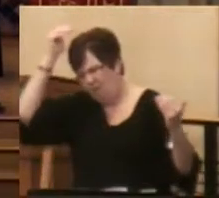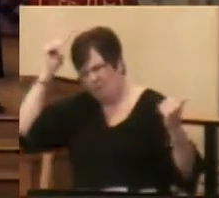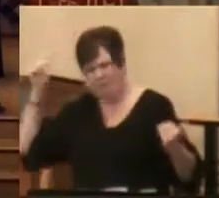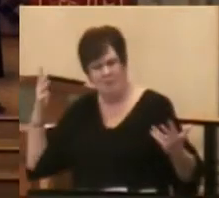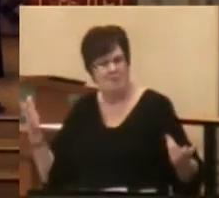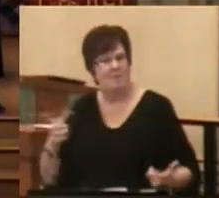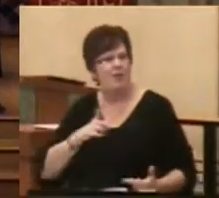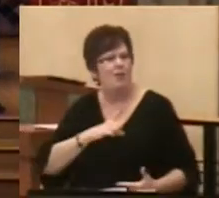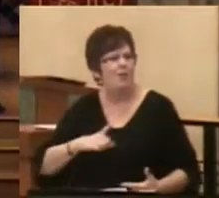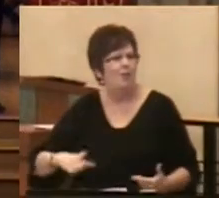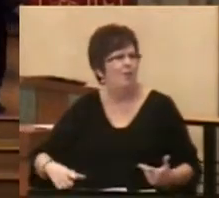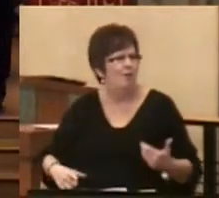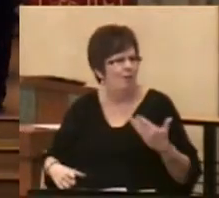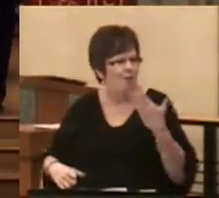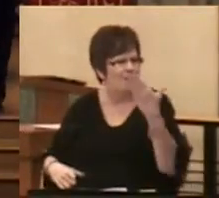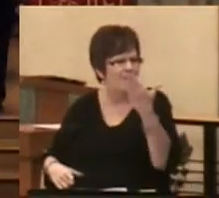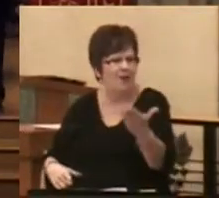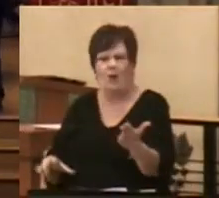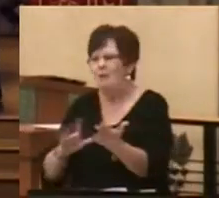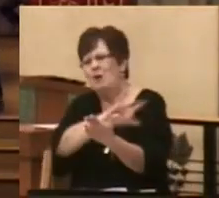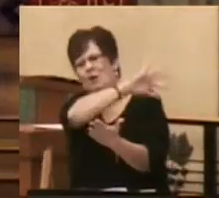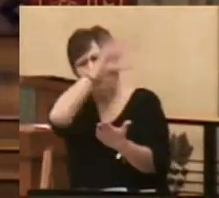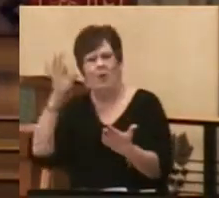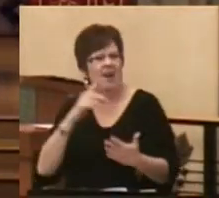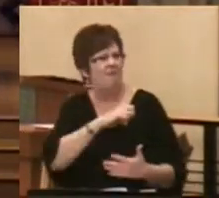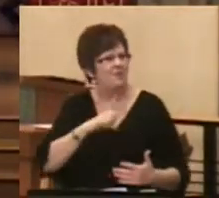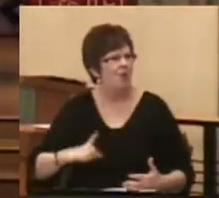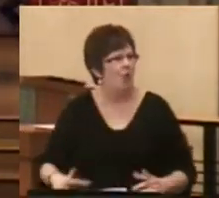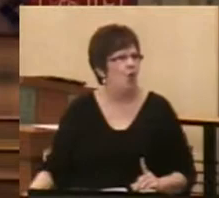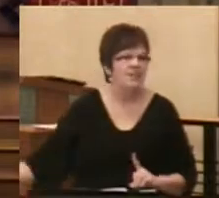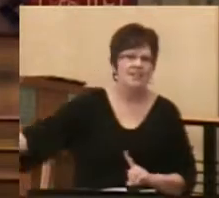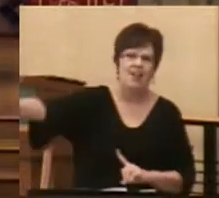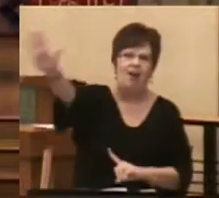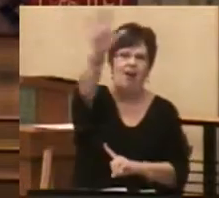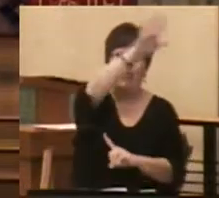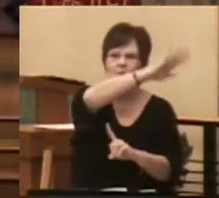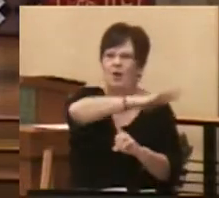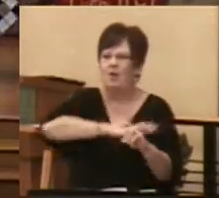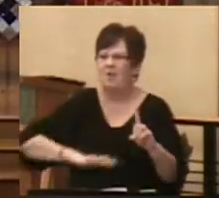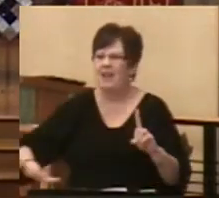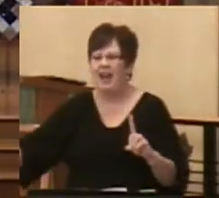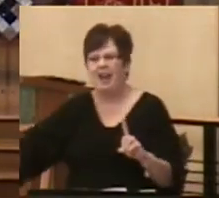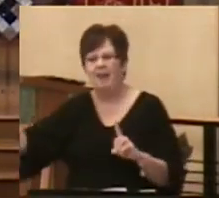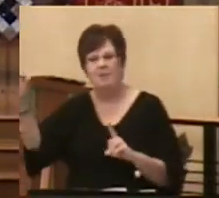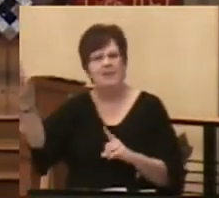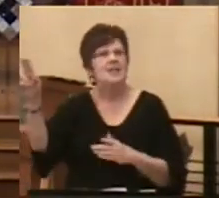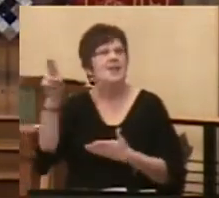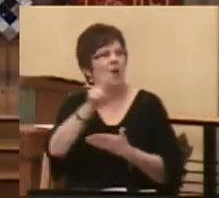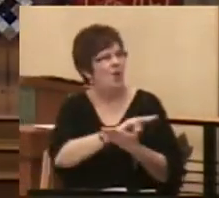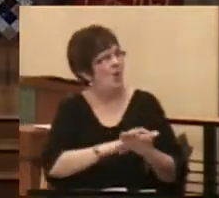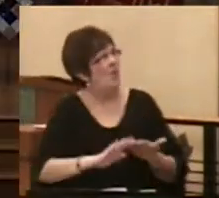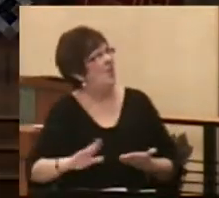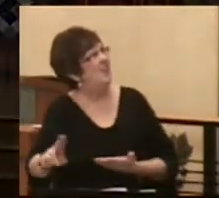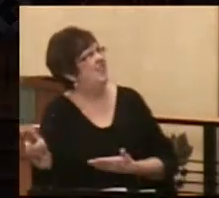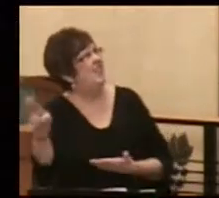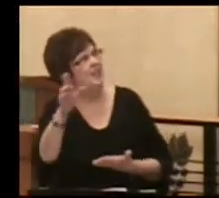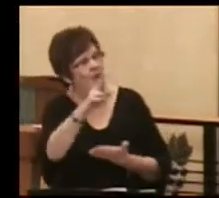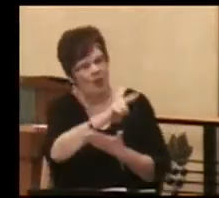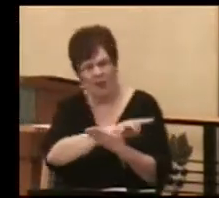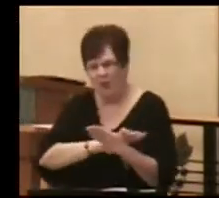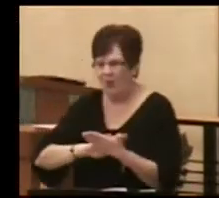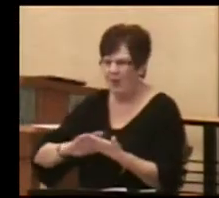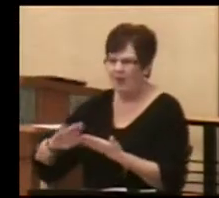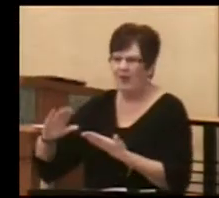of the Lord. The glory of the Lord is all around them. Holy, holy,